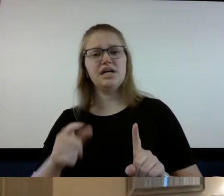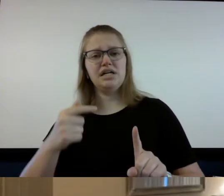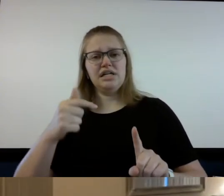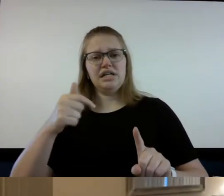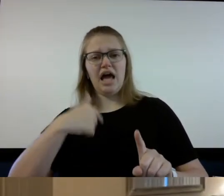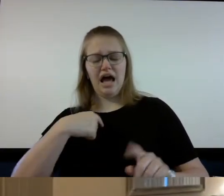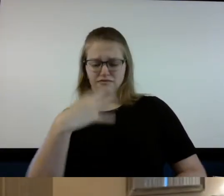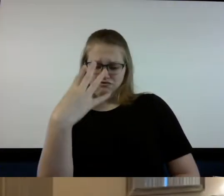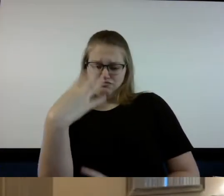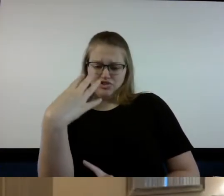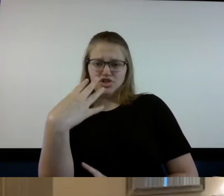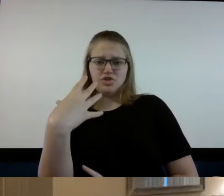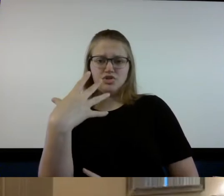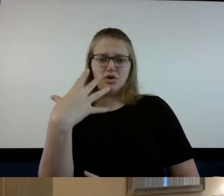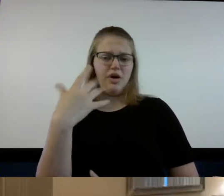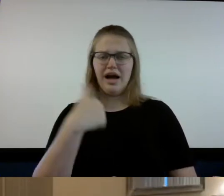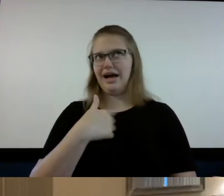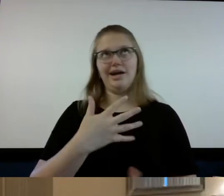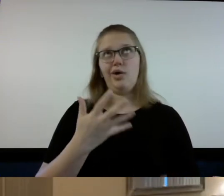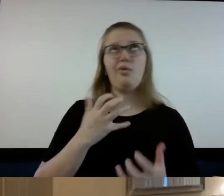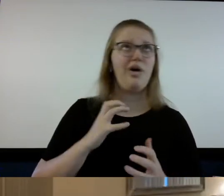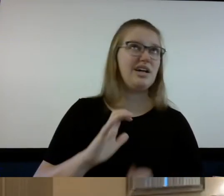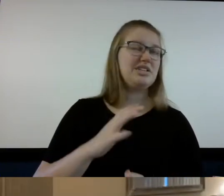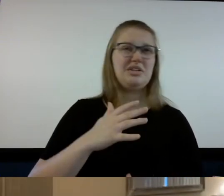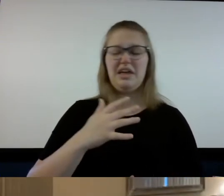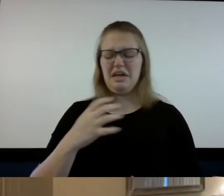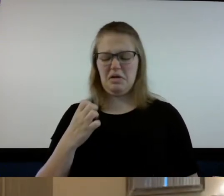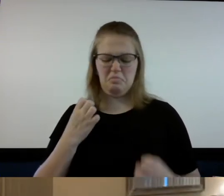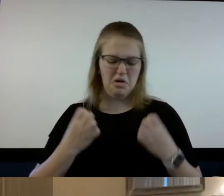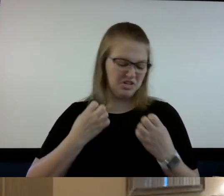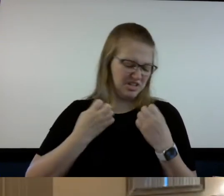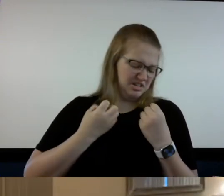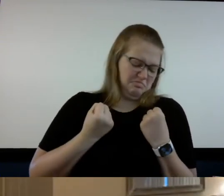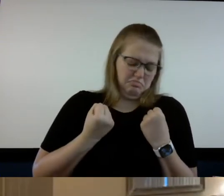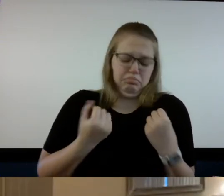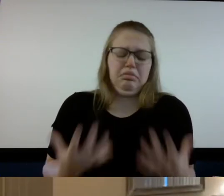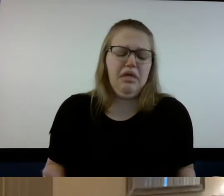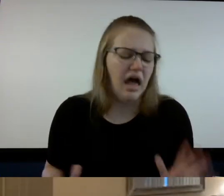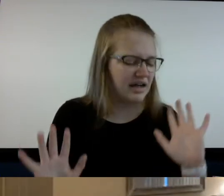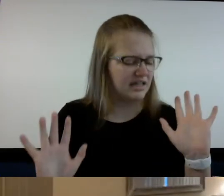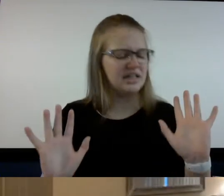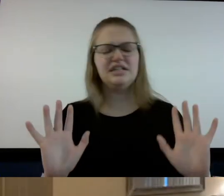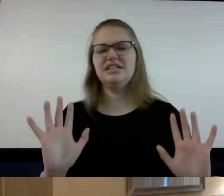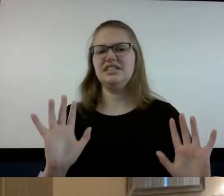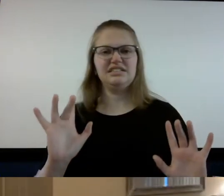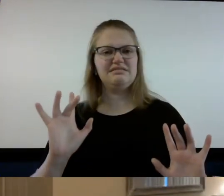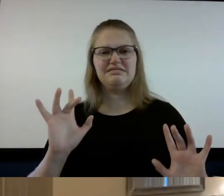now I don't feel like it I'm probably emotionally just a wreck to even be able to